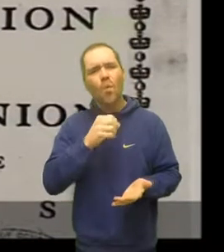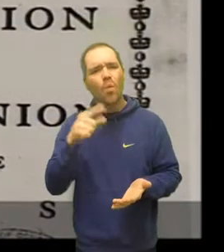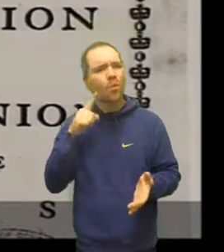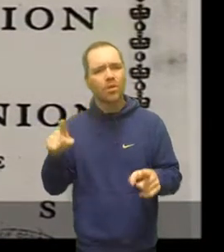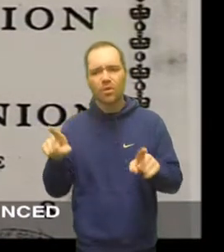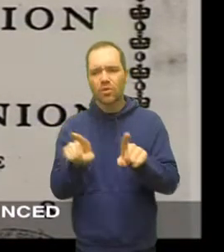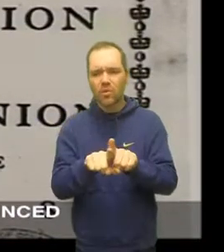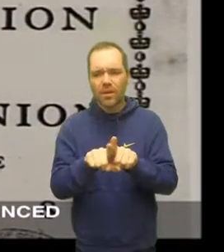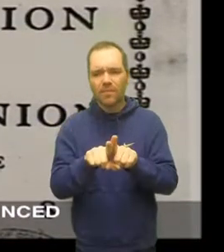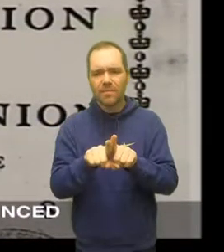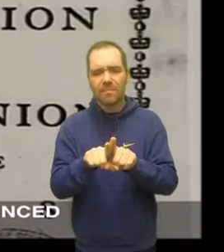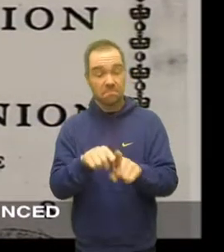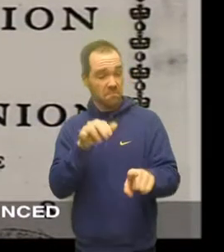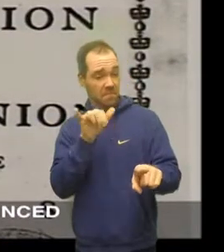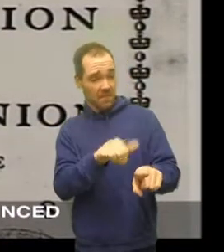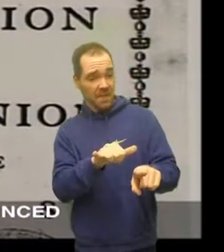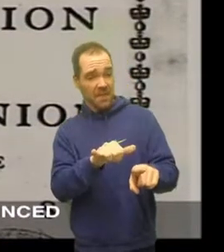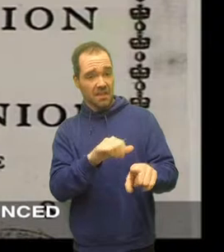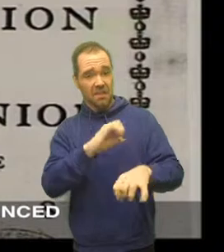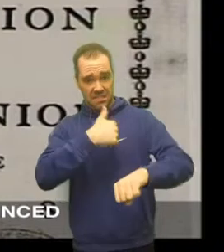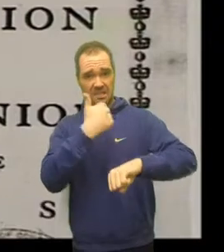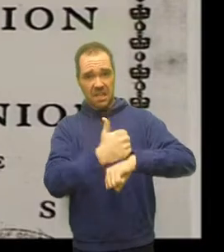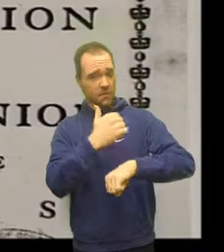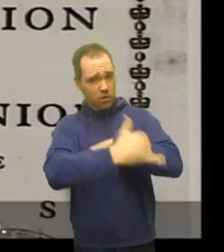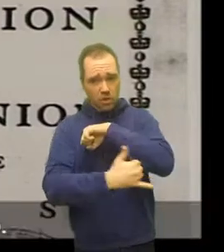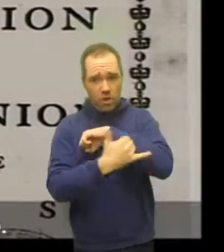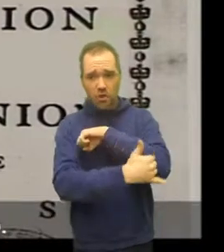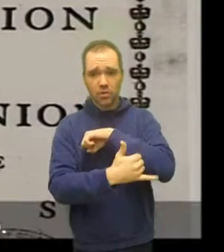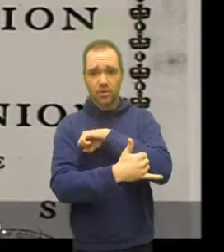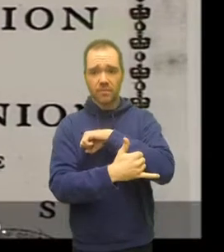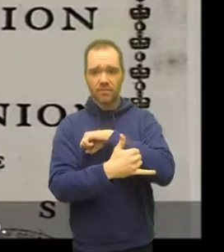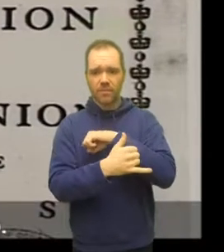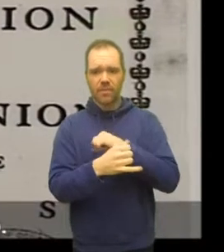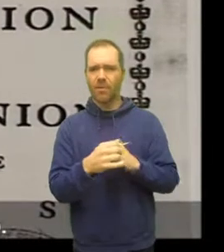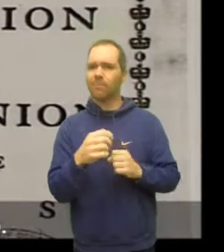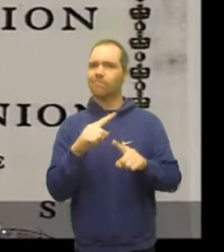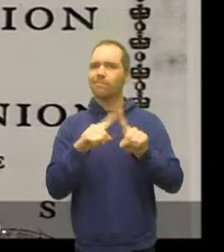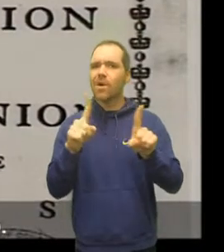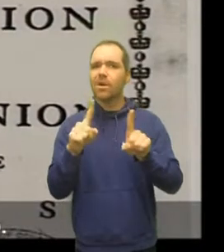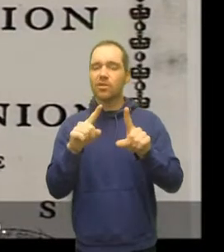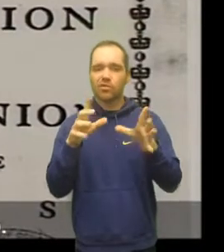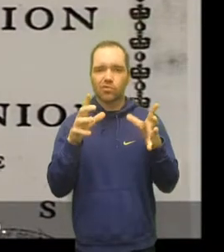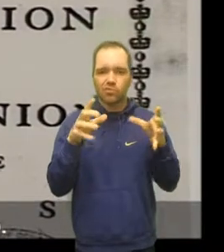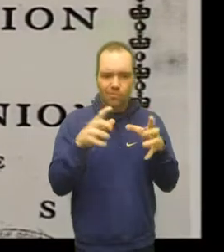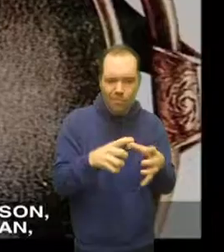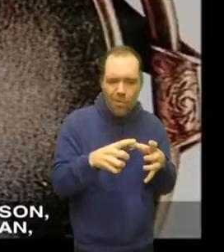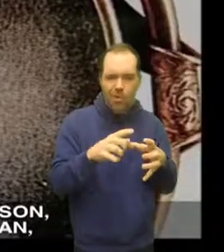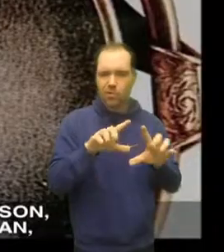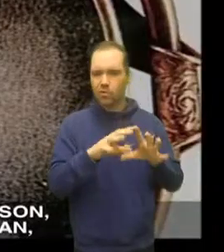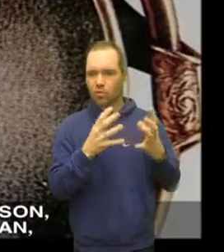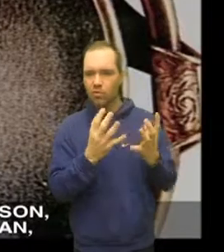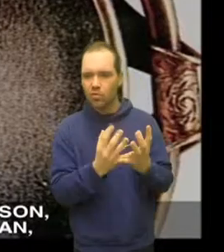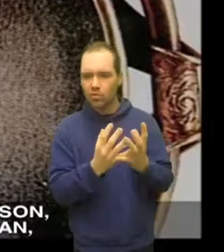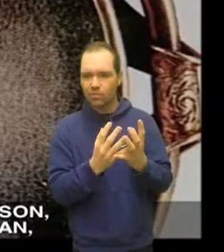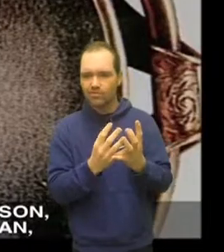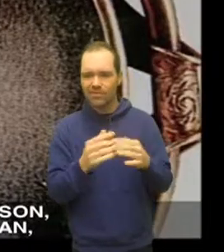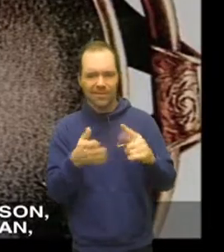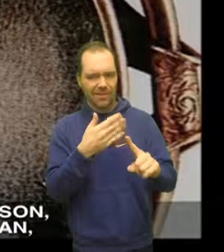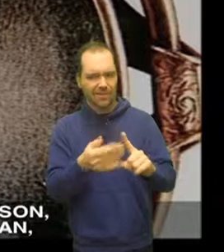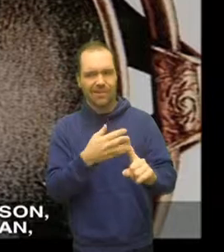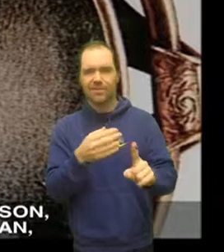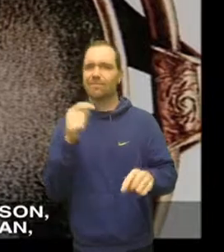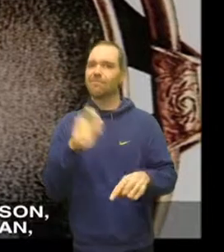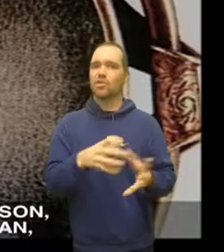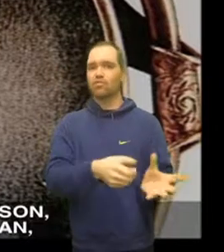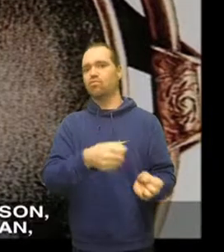union. But a small group is convinced that the articles will have to be completely scrapped. One of them is James